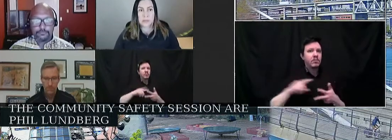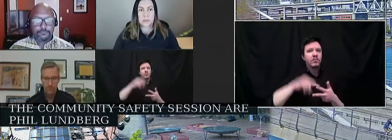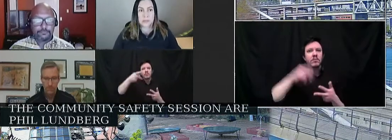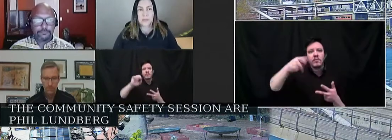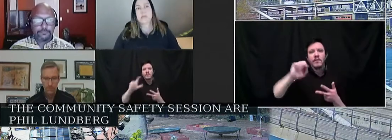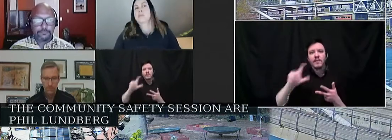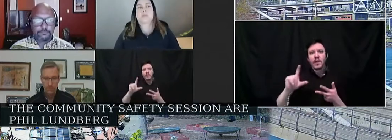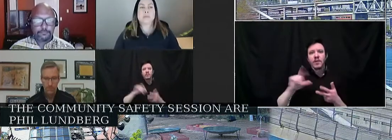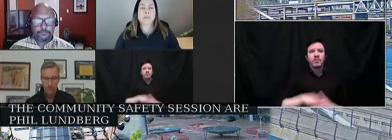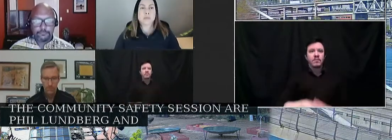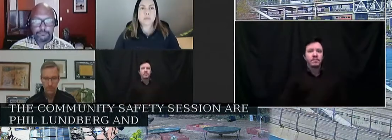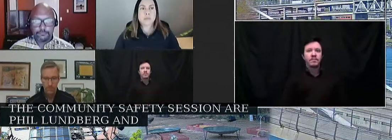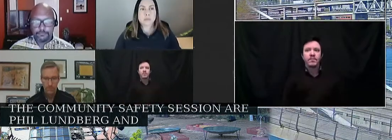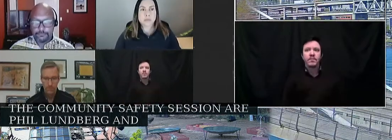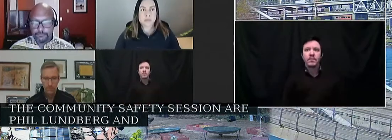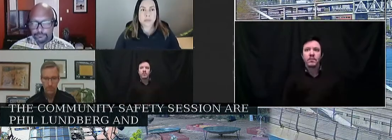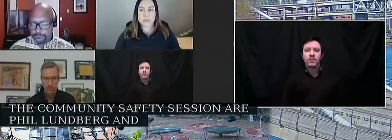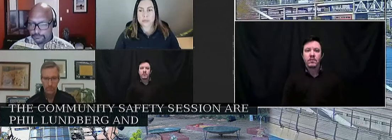with Phil.